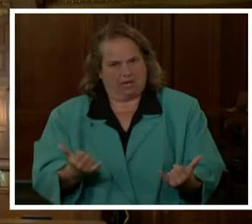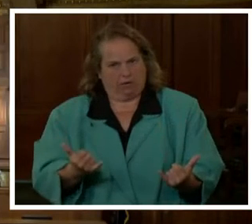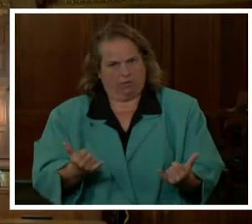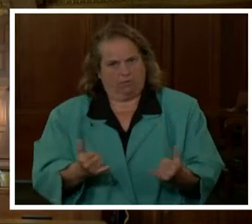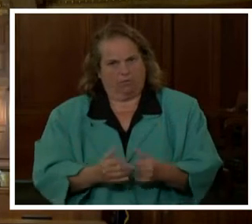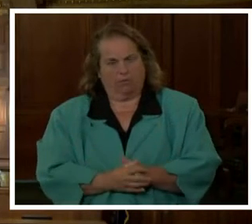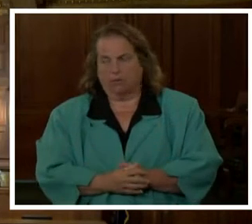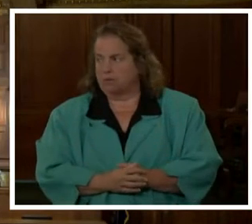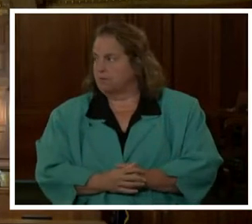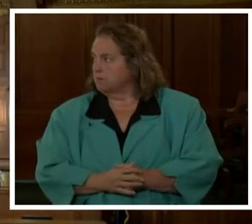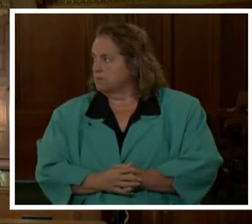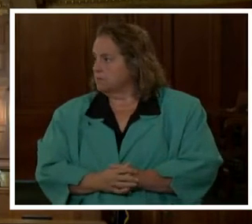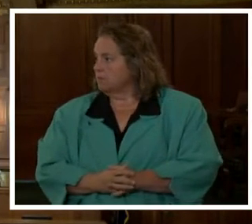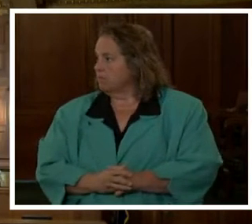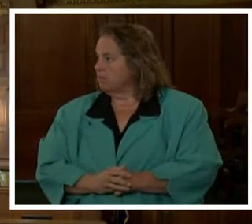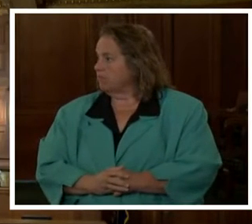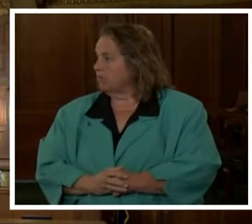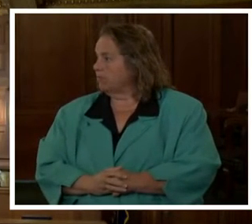Male Speaker Speaker 4